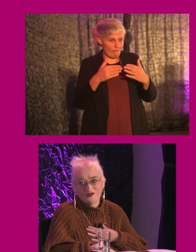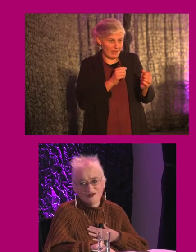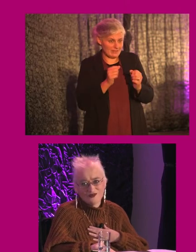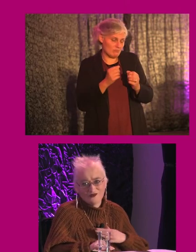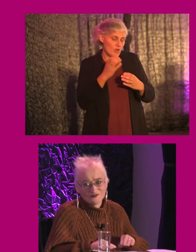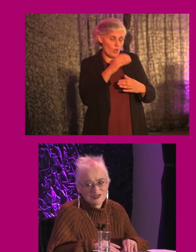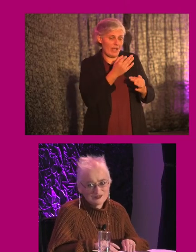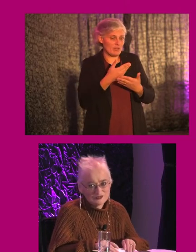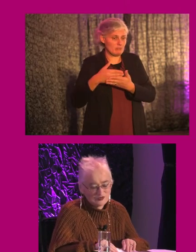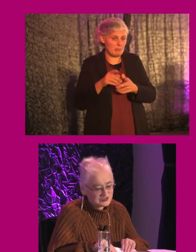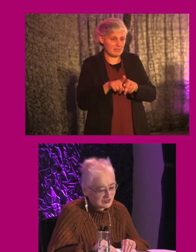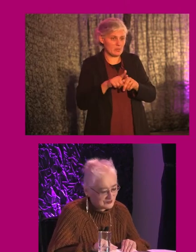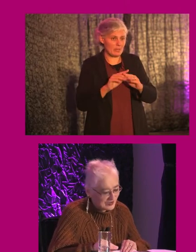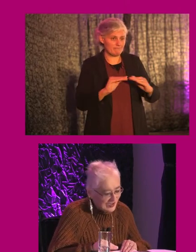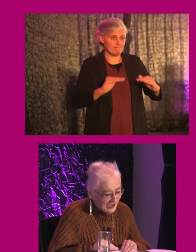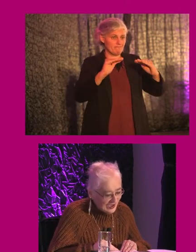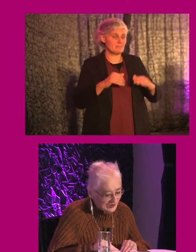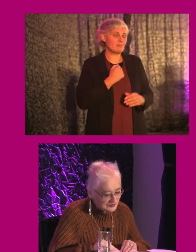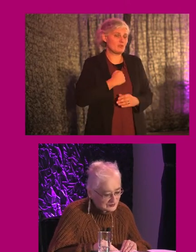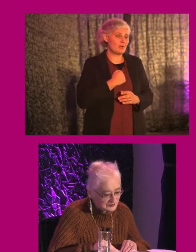Sorry, I know I'm taking too much time.